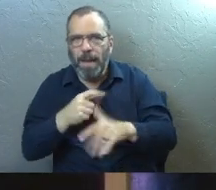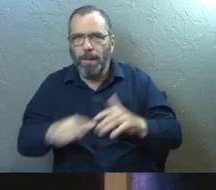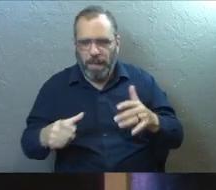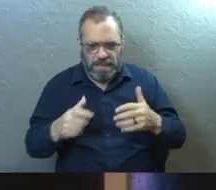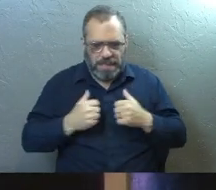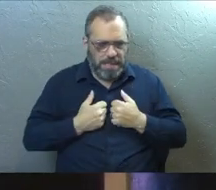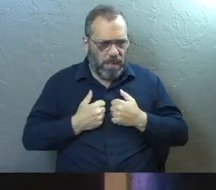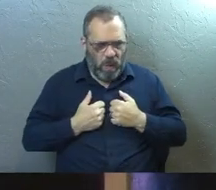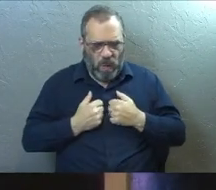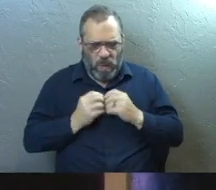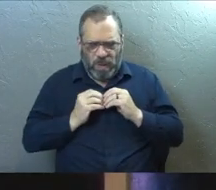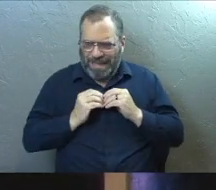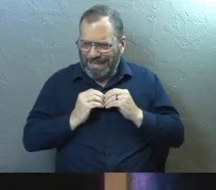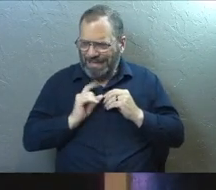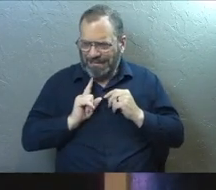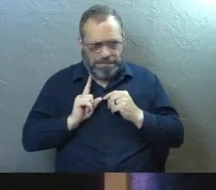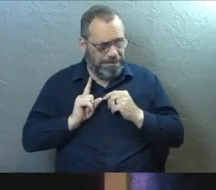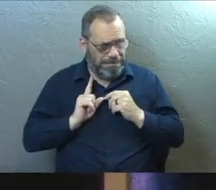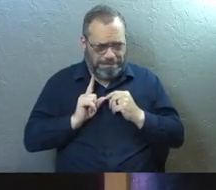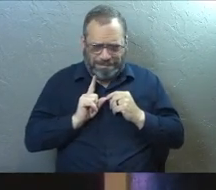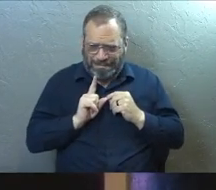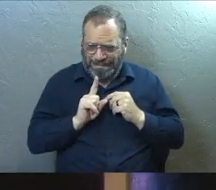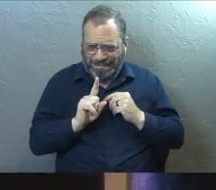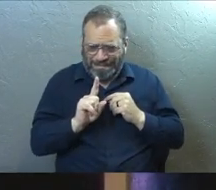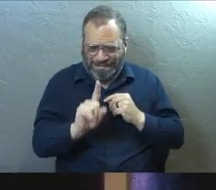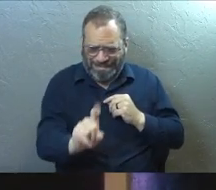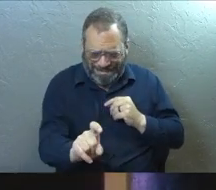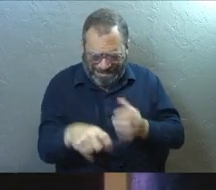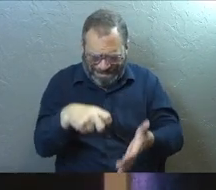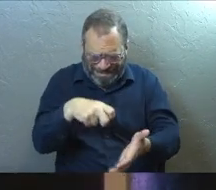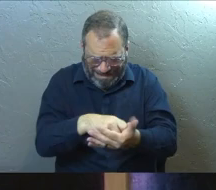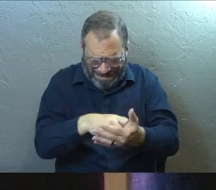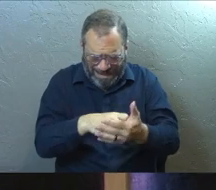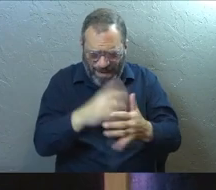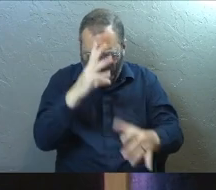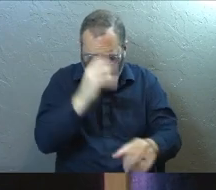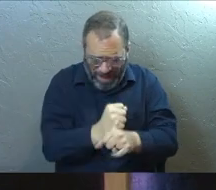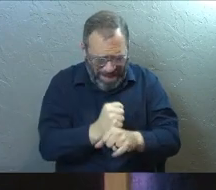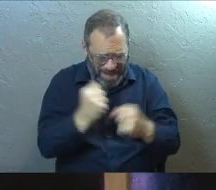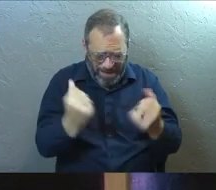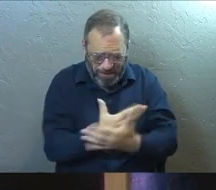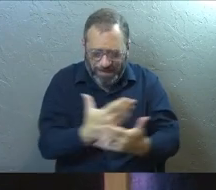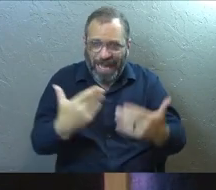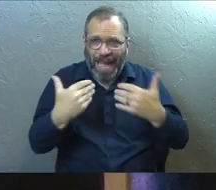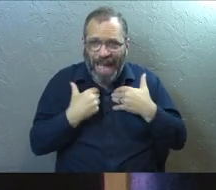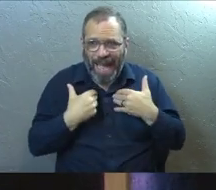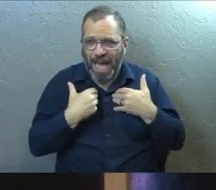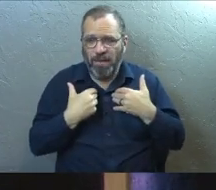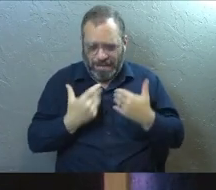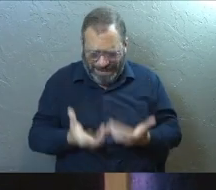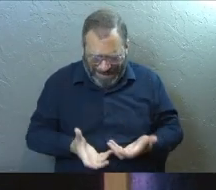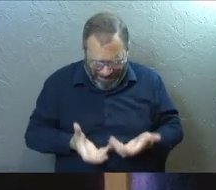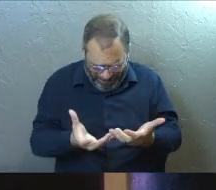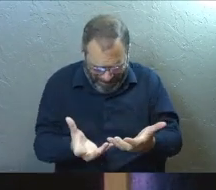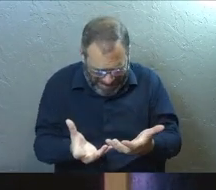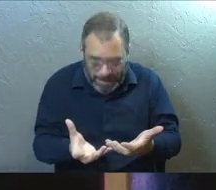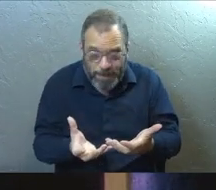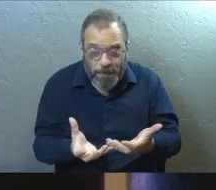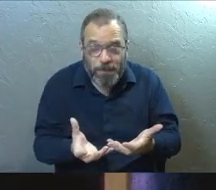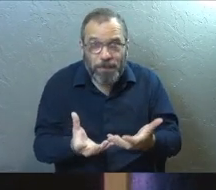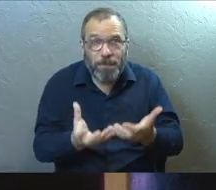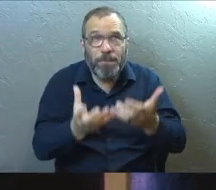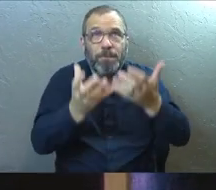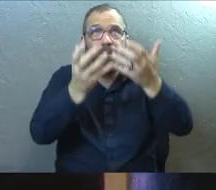rededicating your whole life and your whole faith and everything you own and are back to Jesus all over